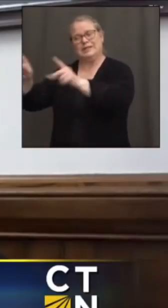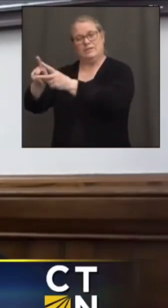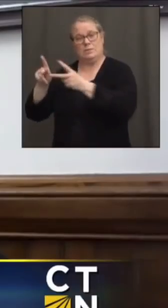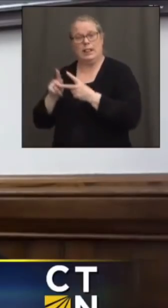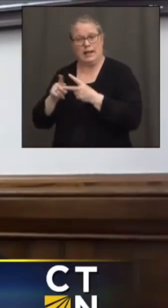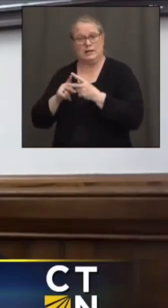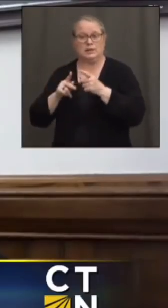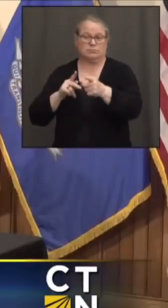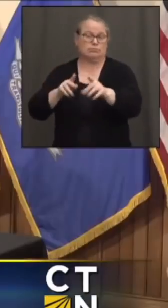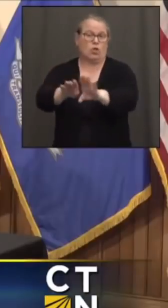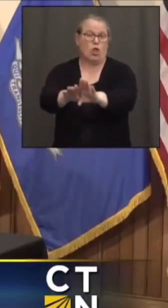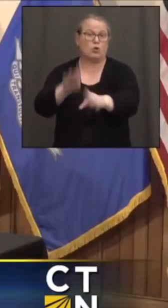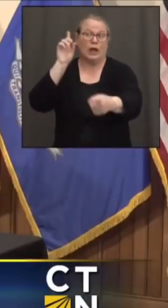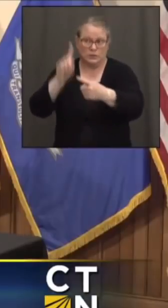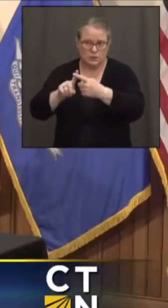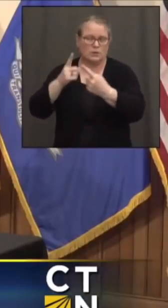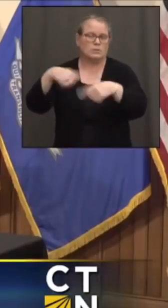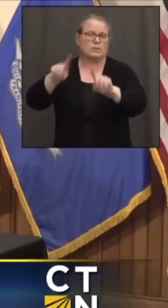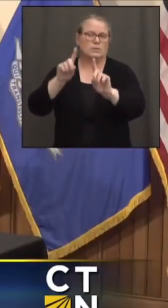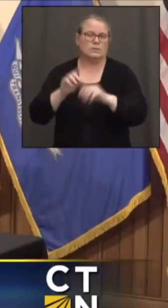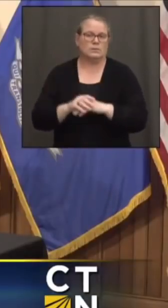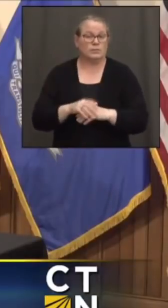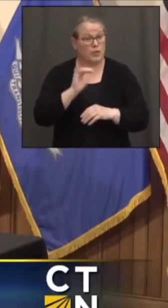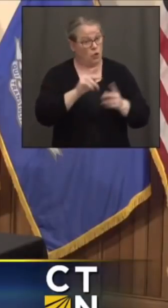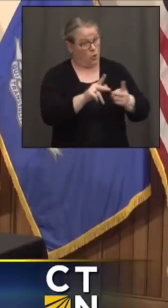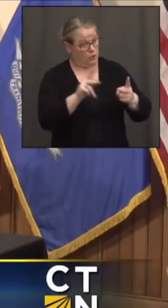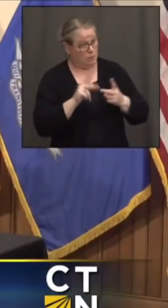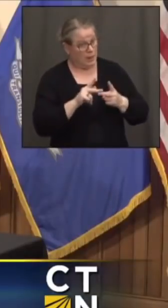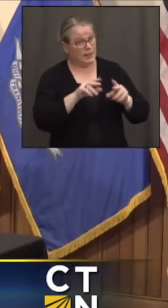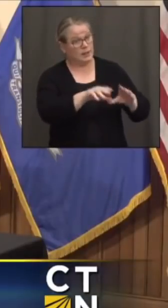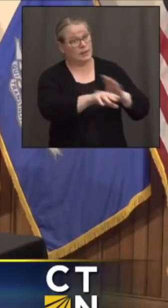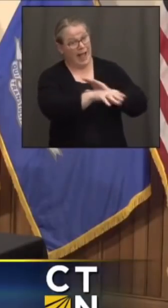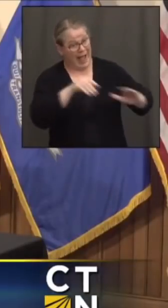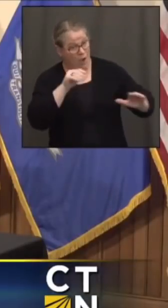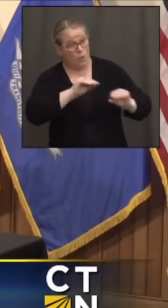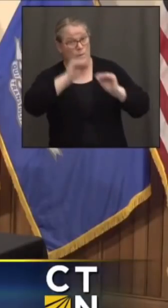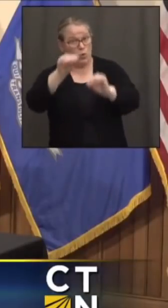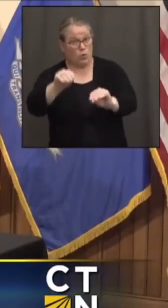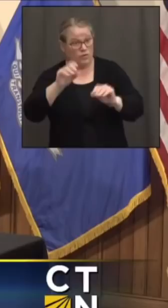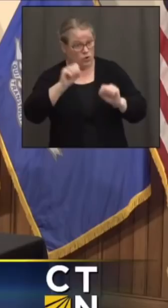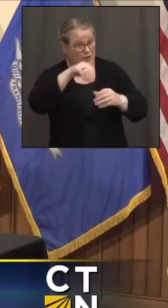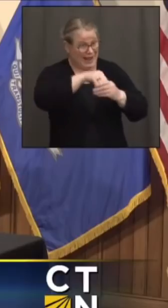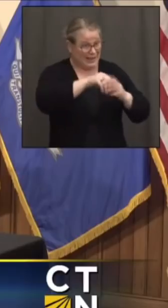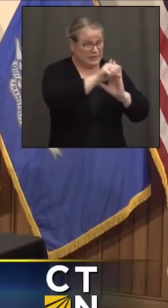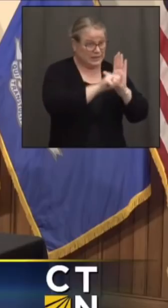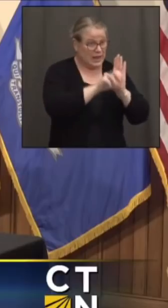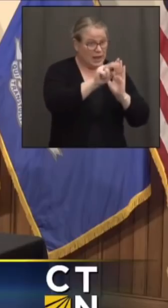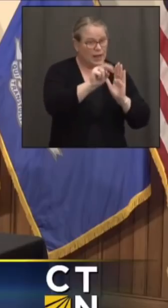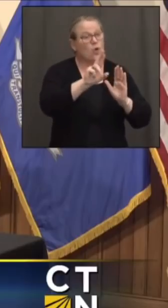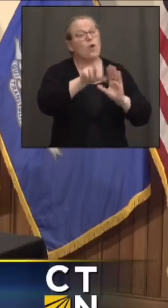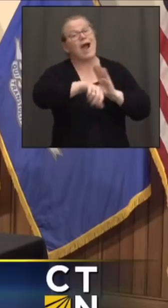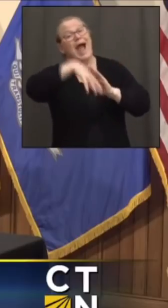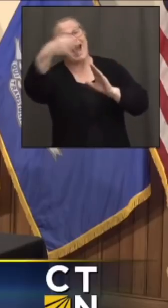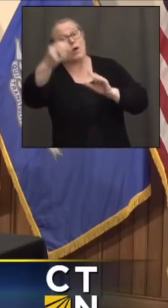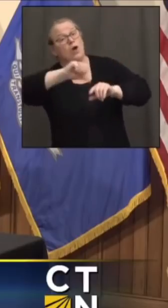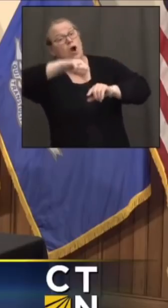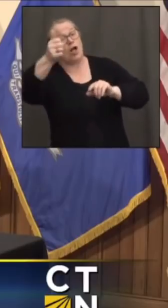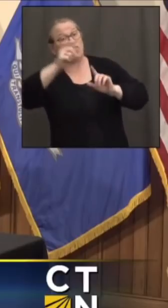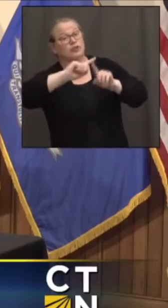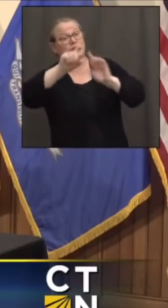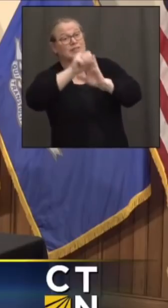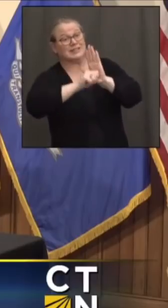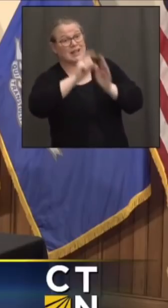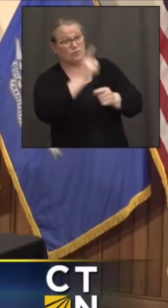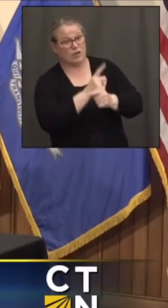Okay. And then, Governor, you're able to put this aggressive proposal on the table, as you called it, due to the hundreds of millions in